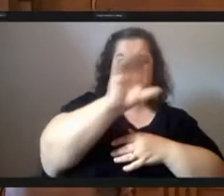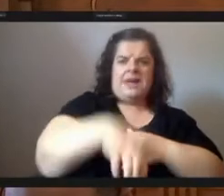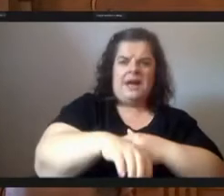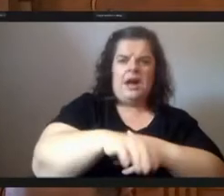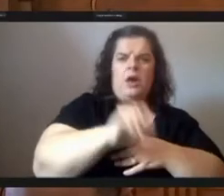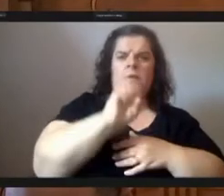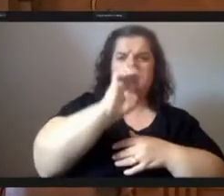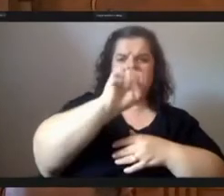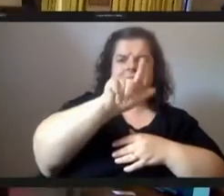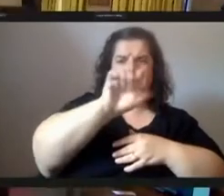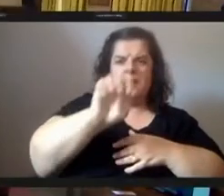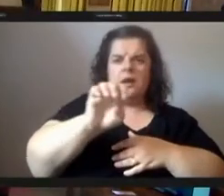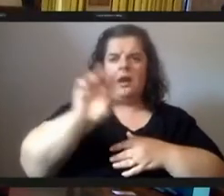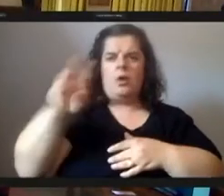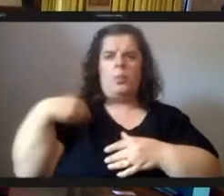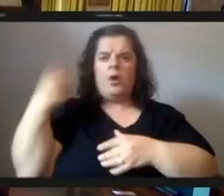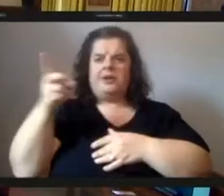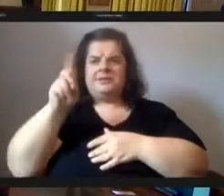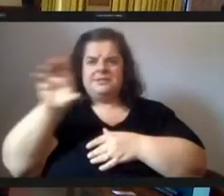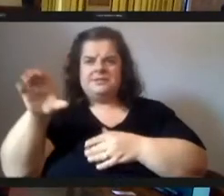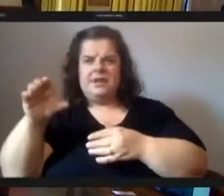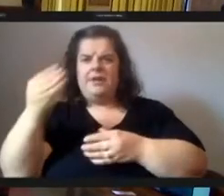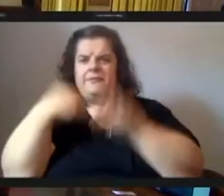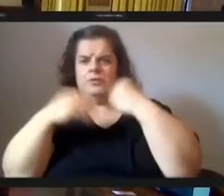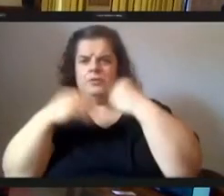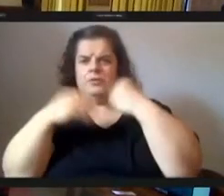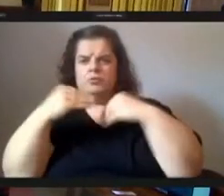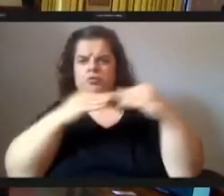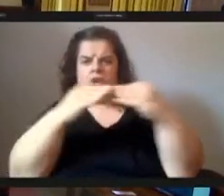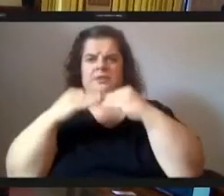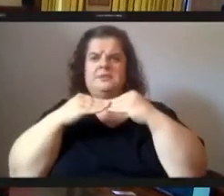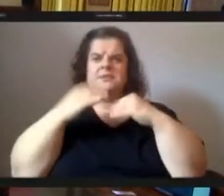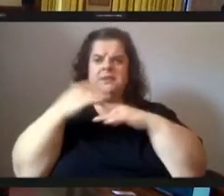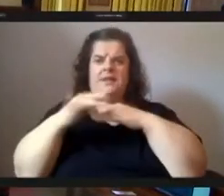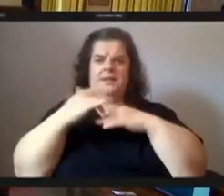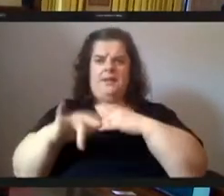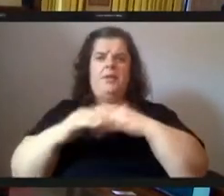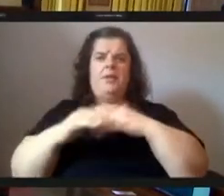let's put food justice on the table thank you and again